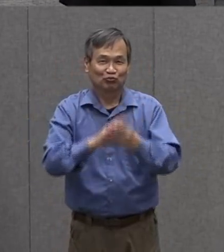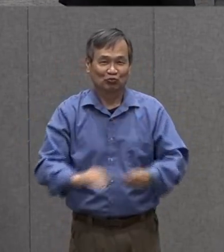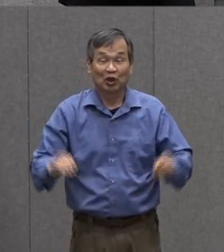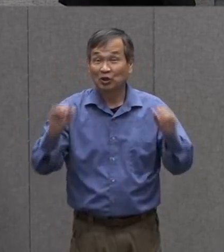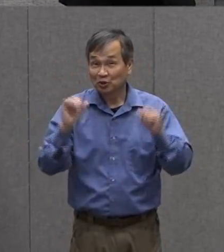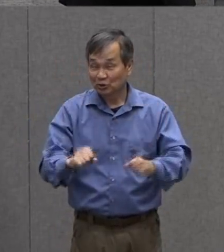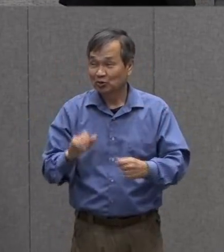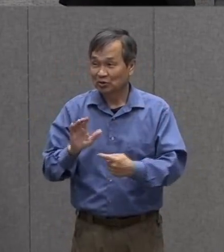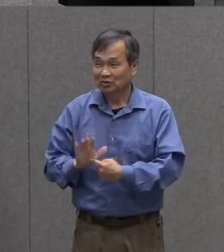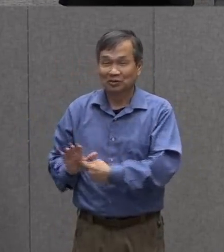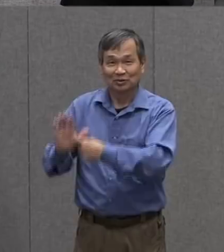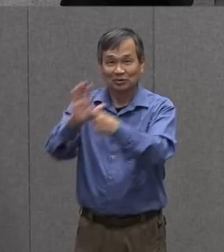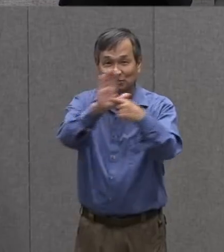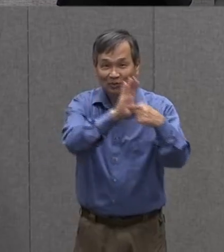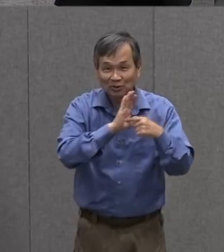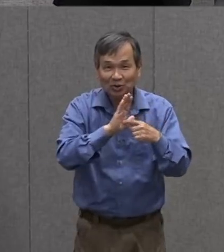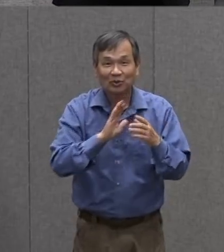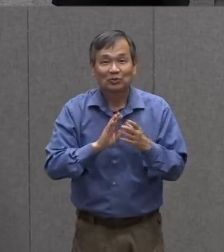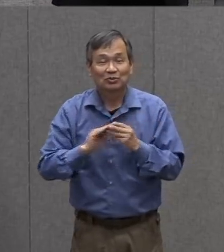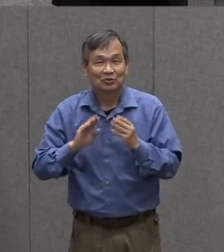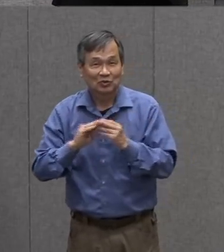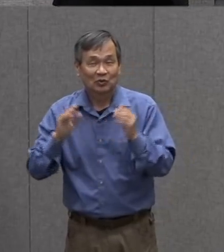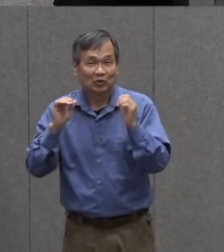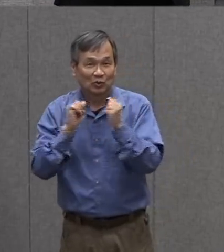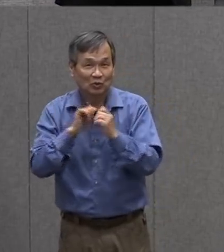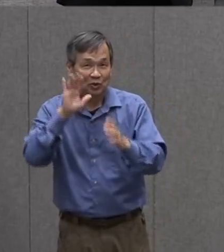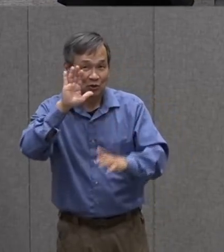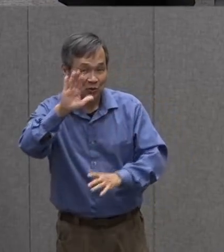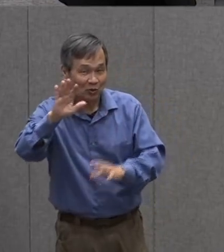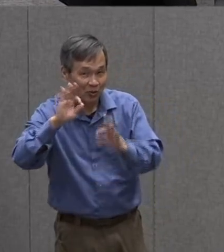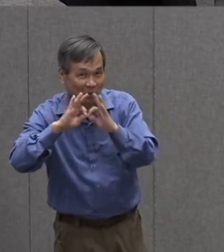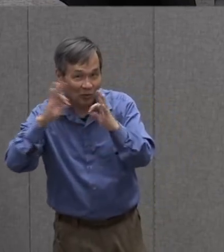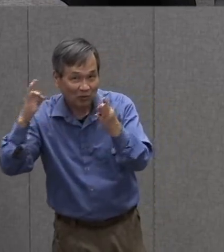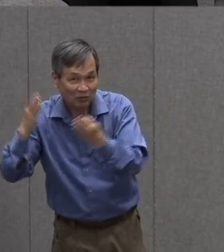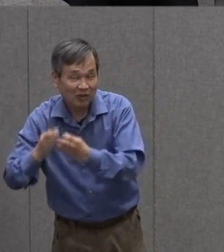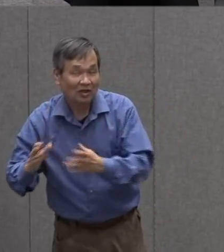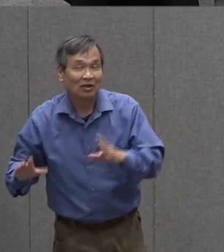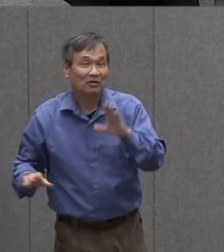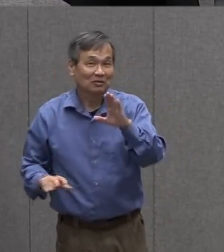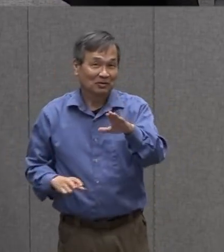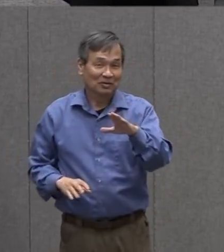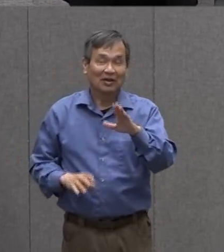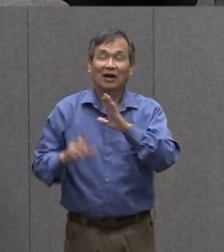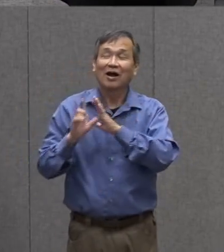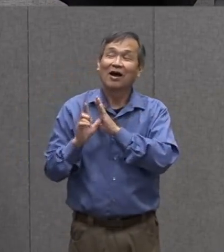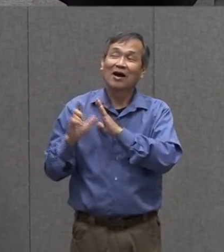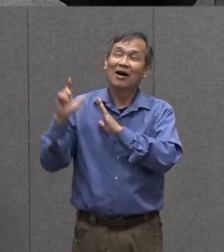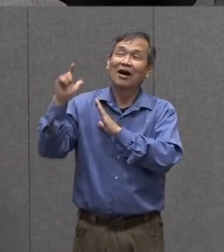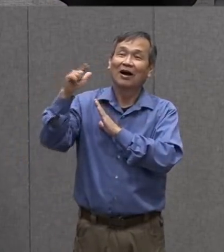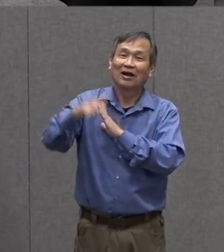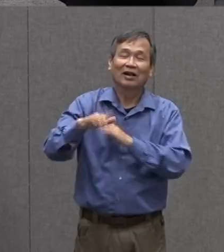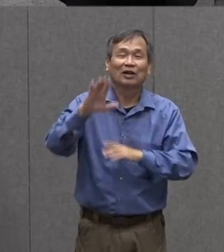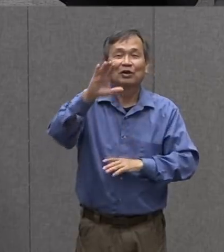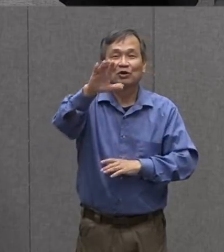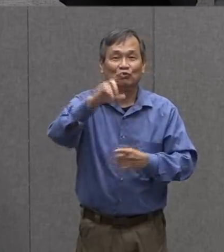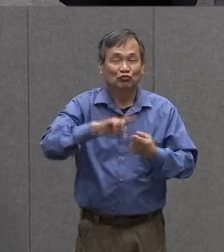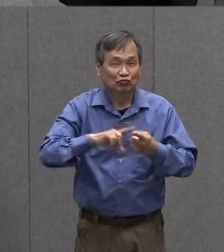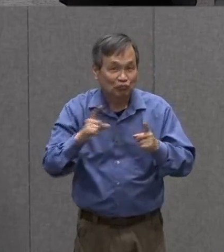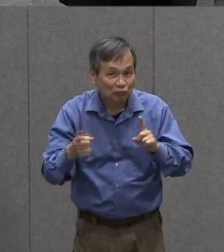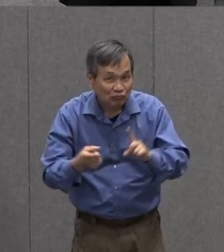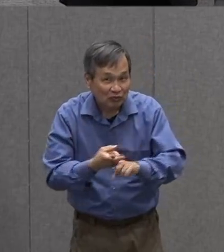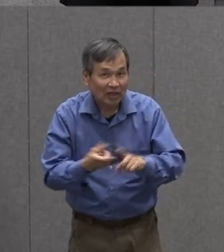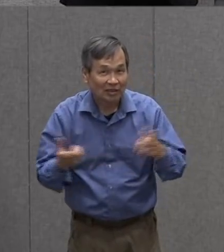story with your family and later on with your friends